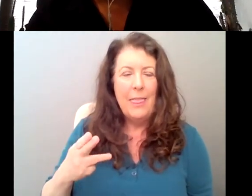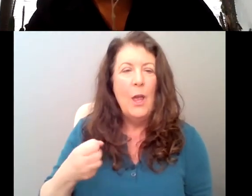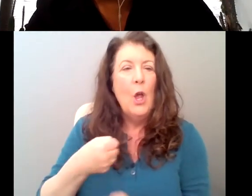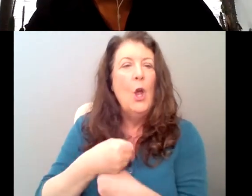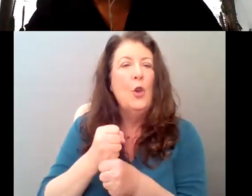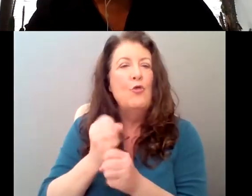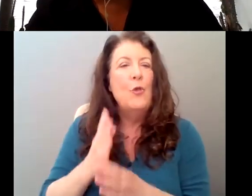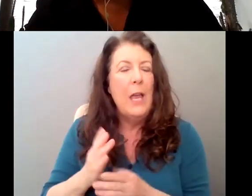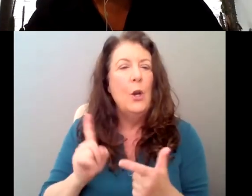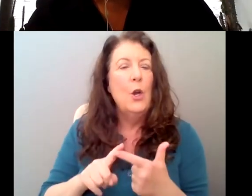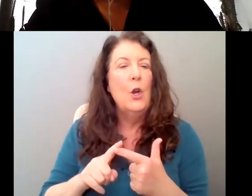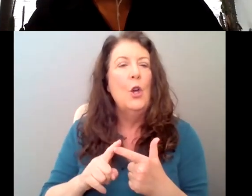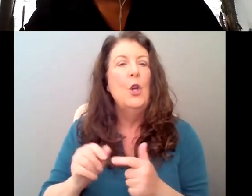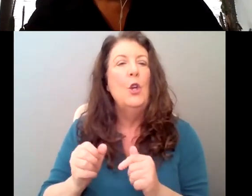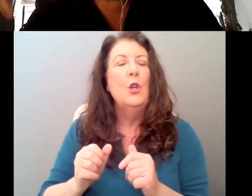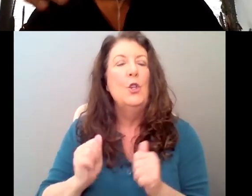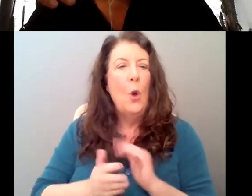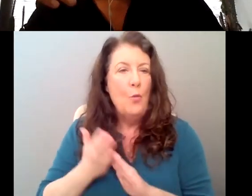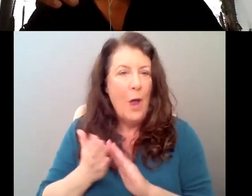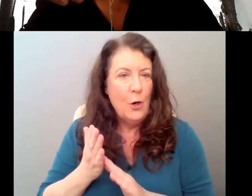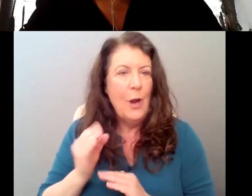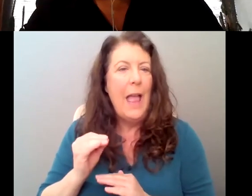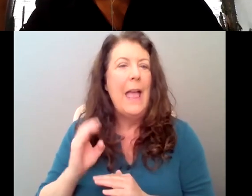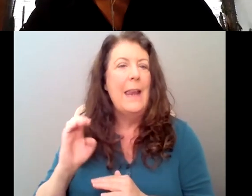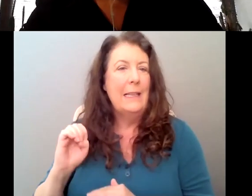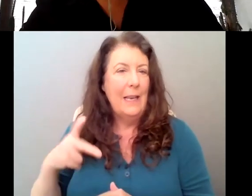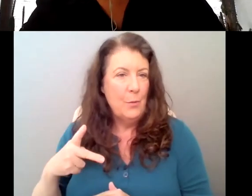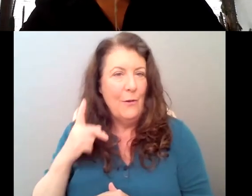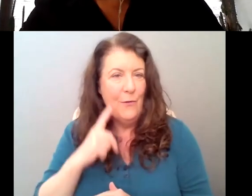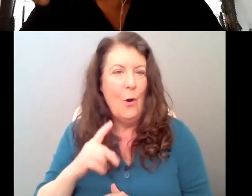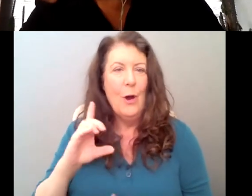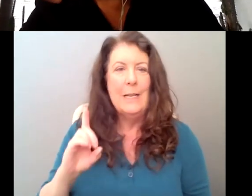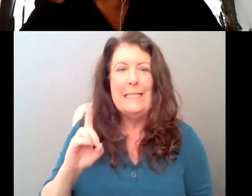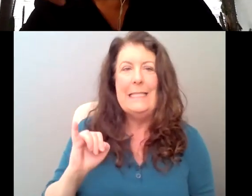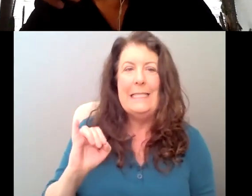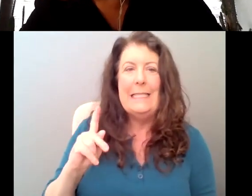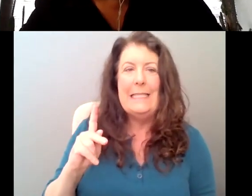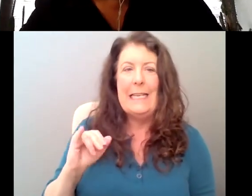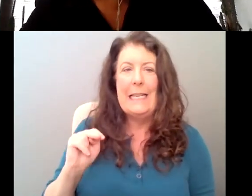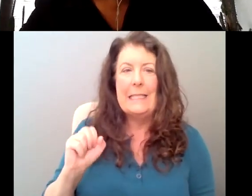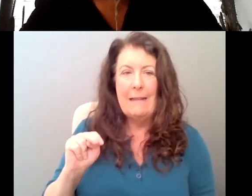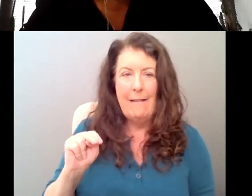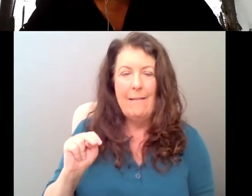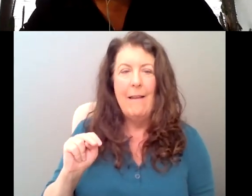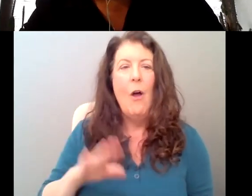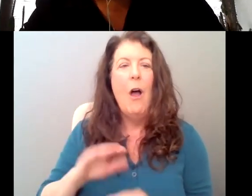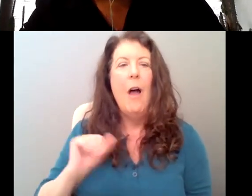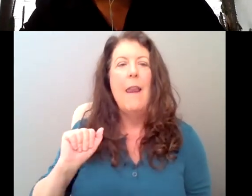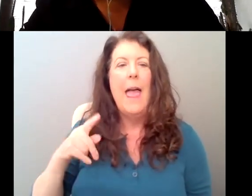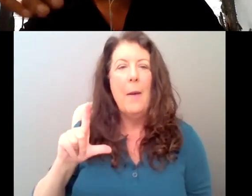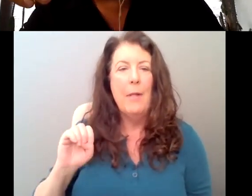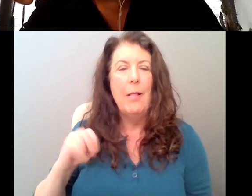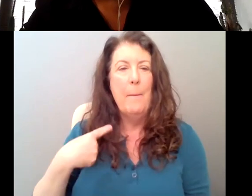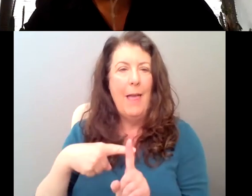of Apple TV Plus series Dickinson. So welcome. Well, we're going to be focusing, we're